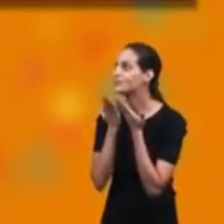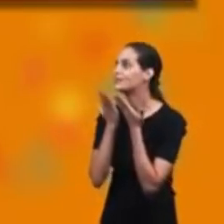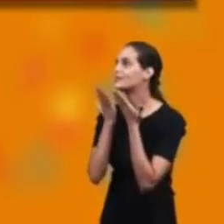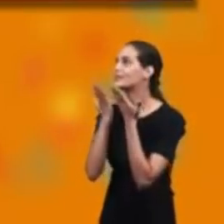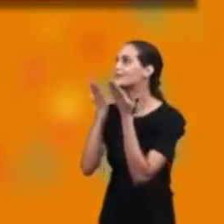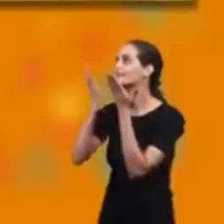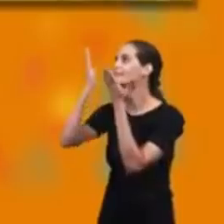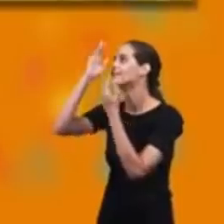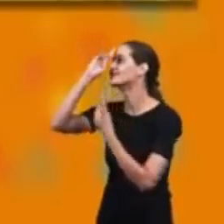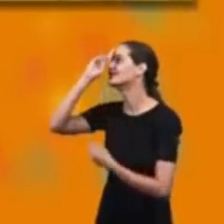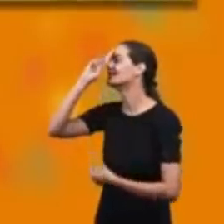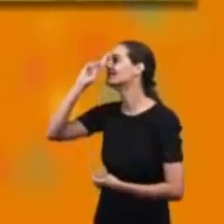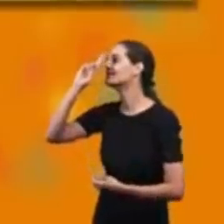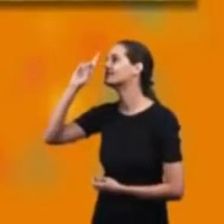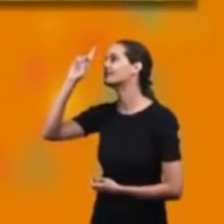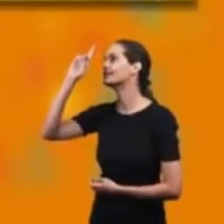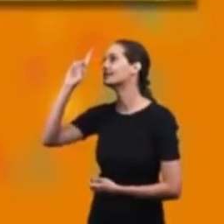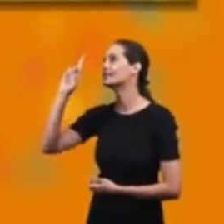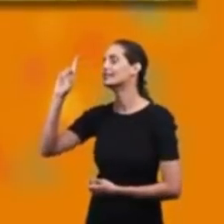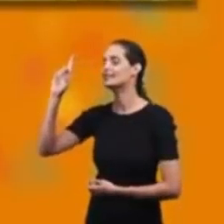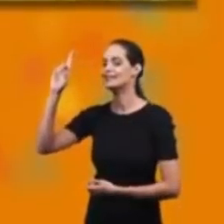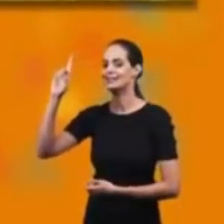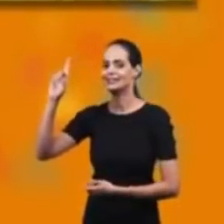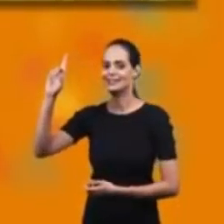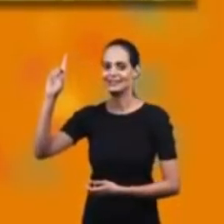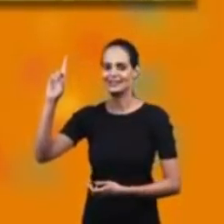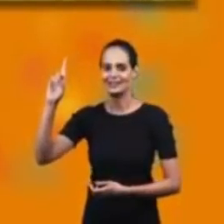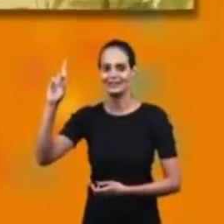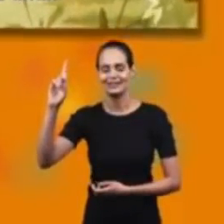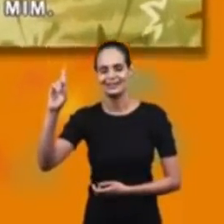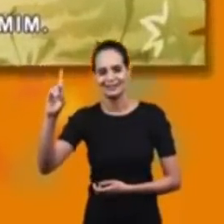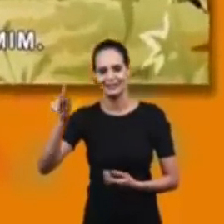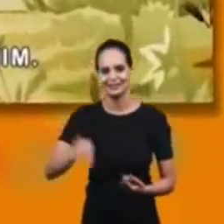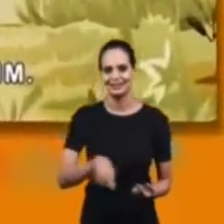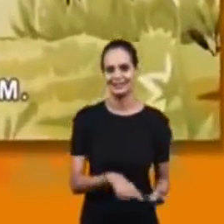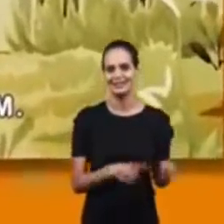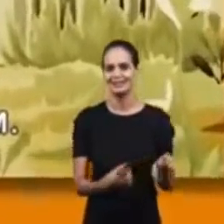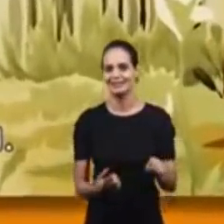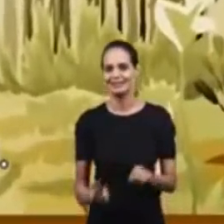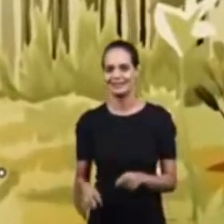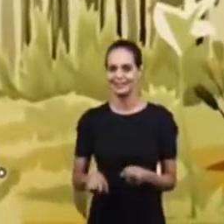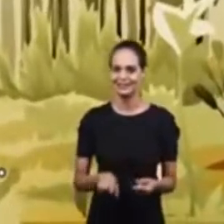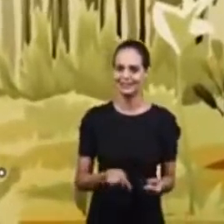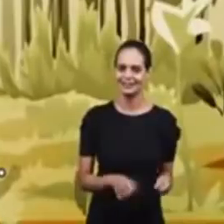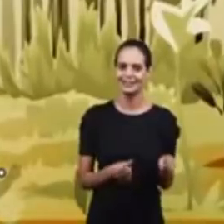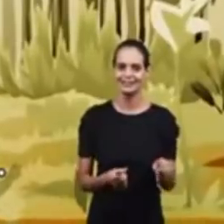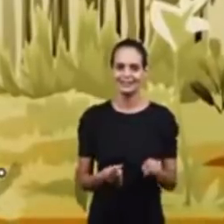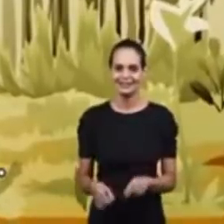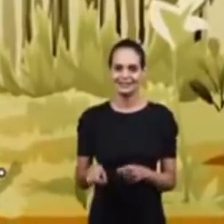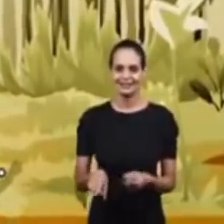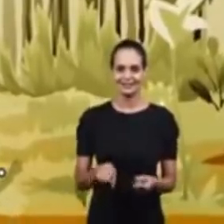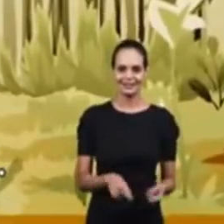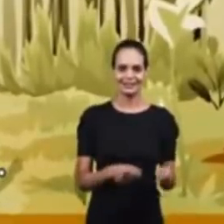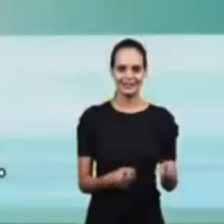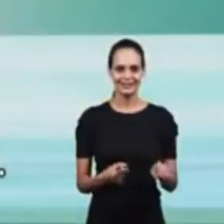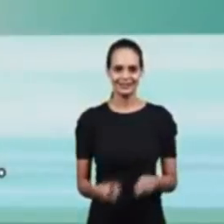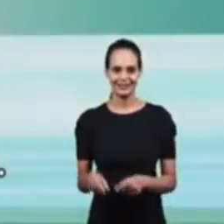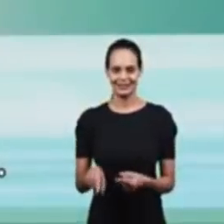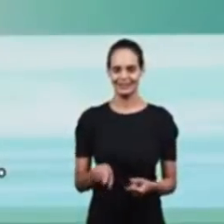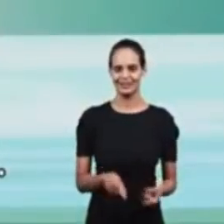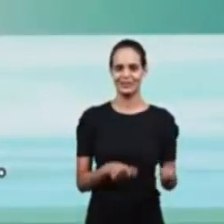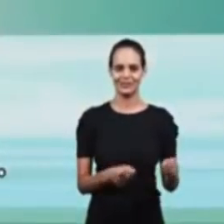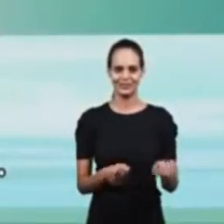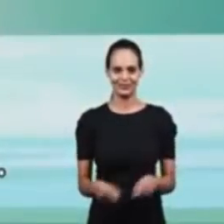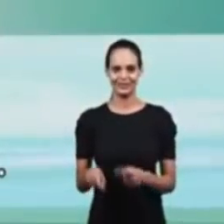Do amor que há dentro de mim É expressão Do amor